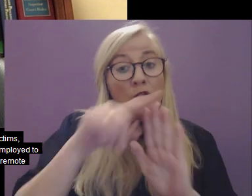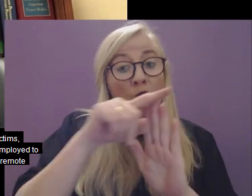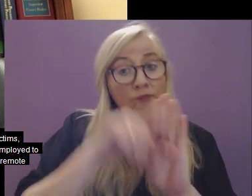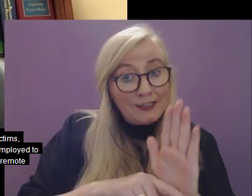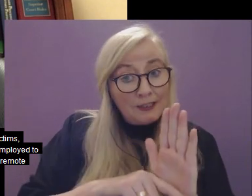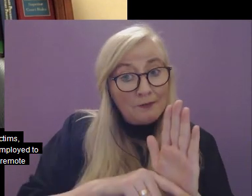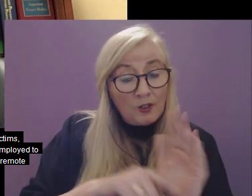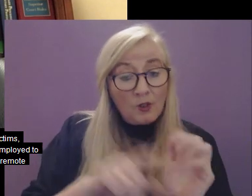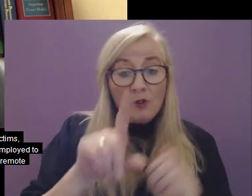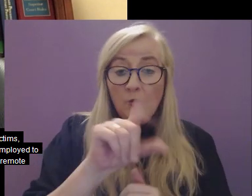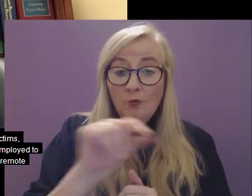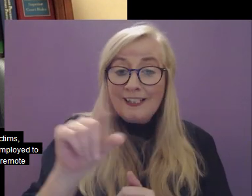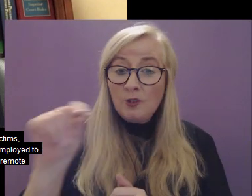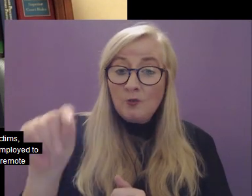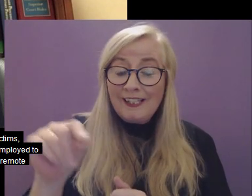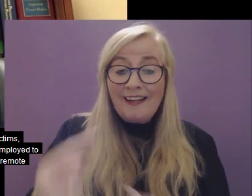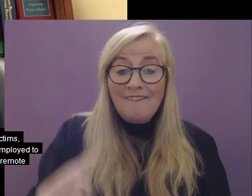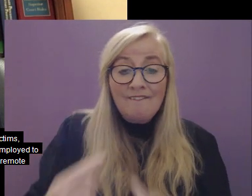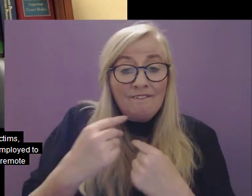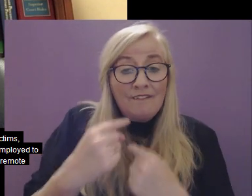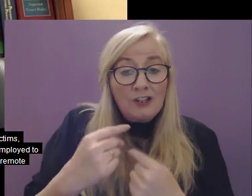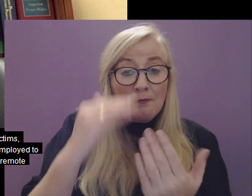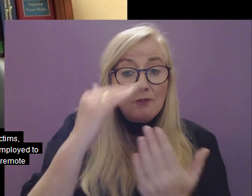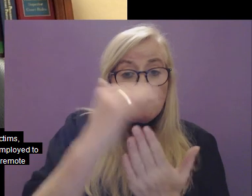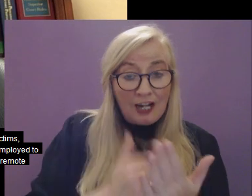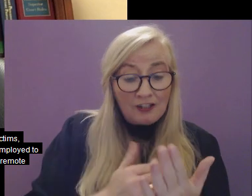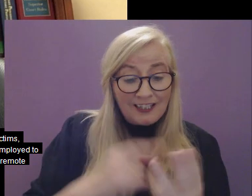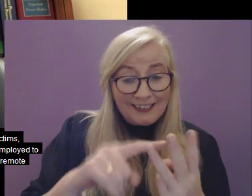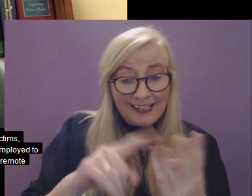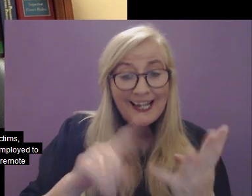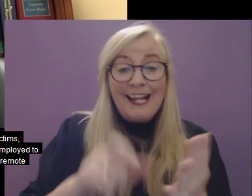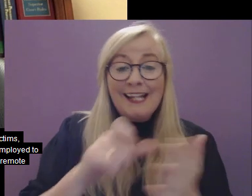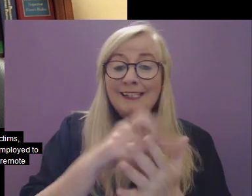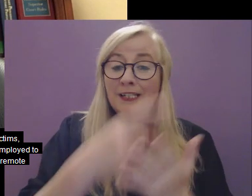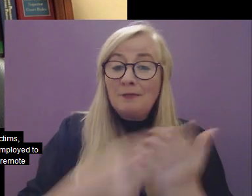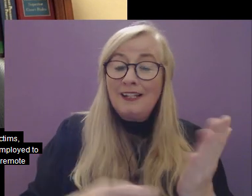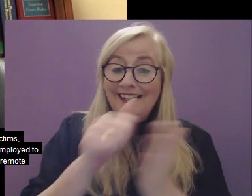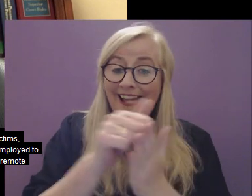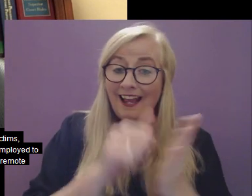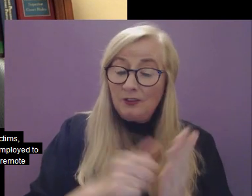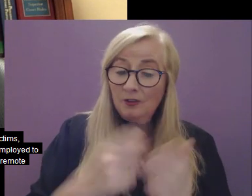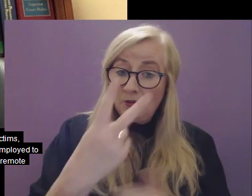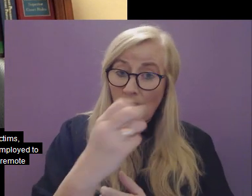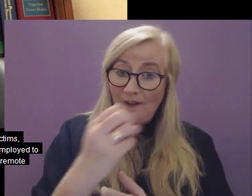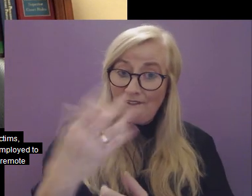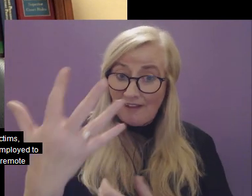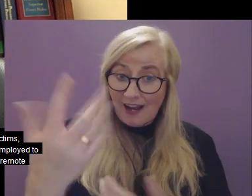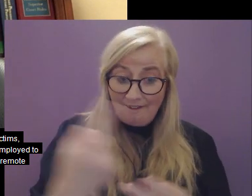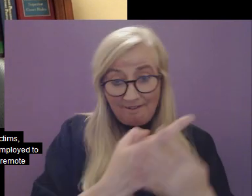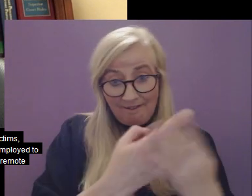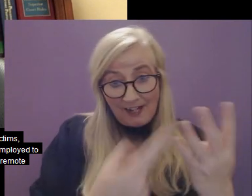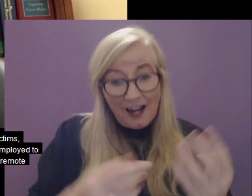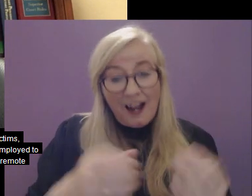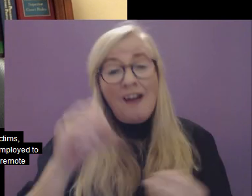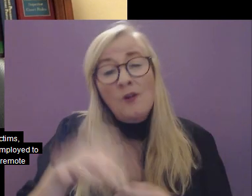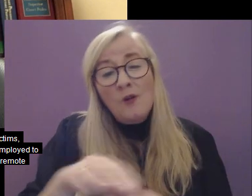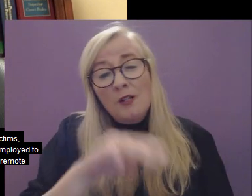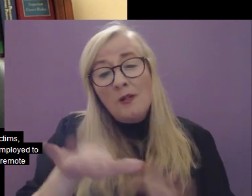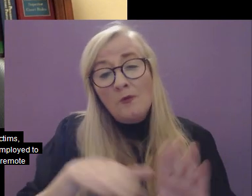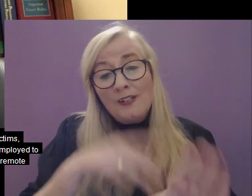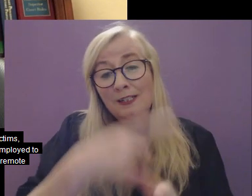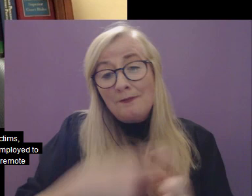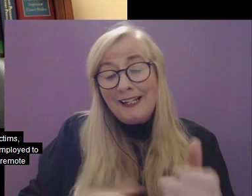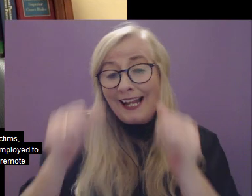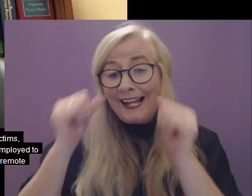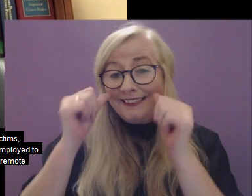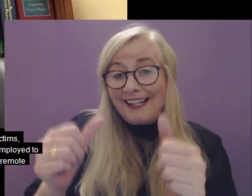principles of the 2020 Victims Charter and the provisions of the Disability Act 2005. Of course, persons with disabilities